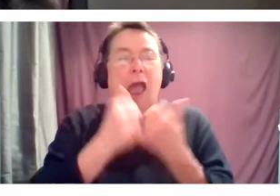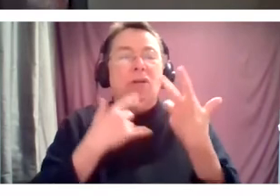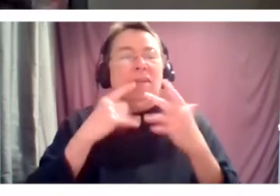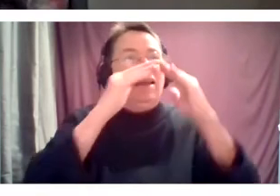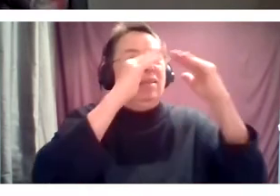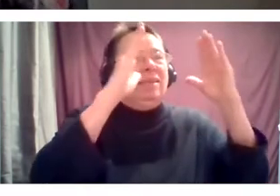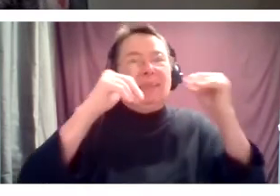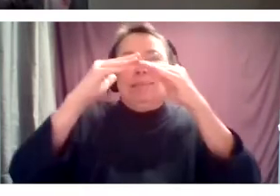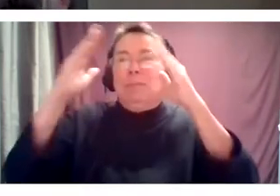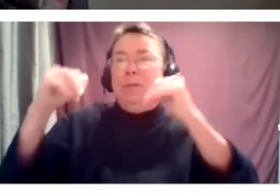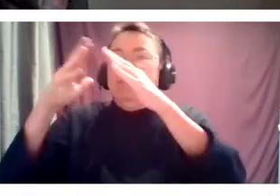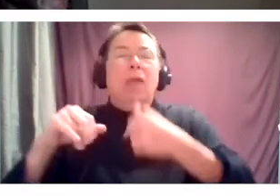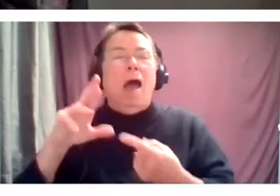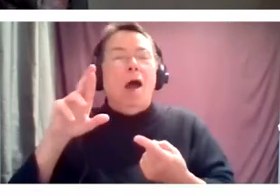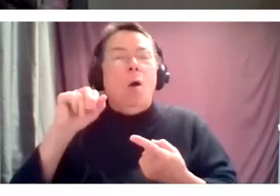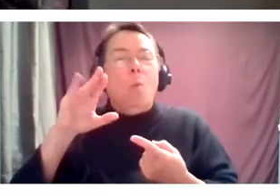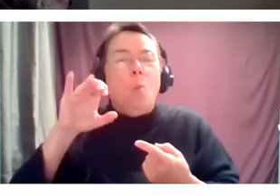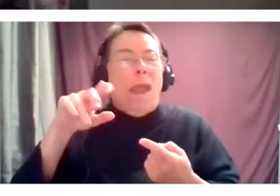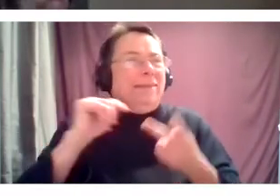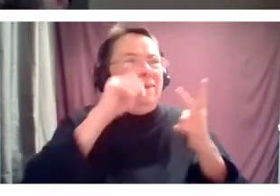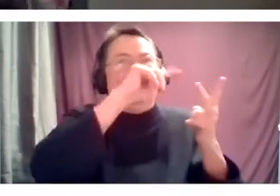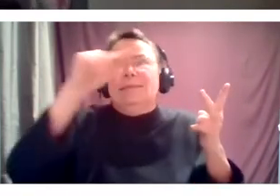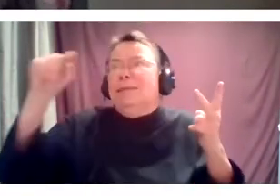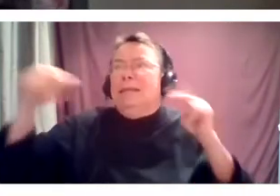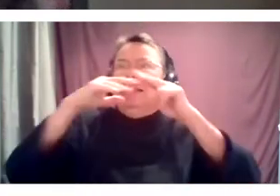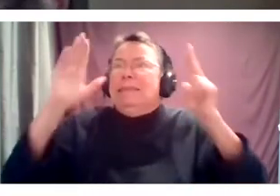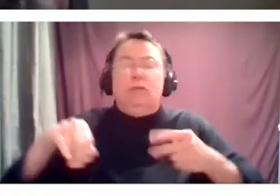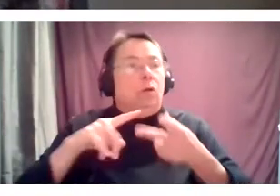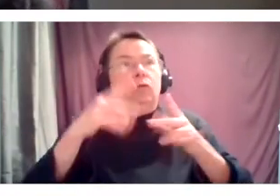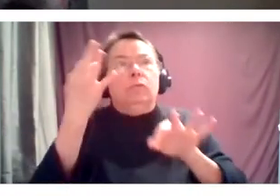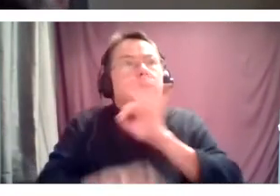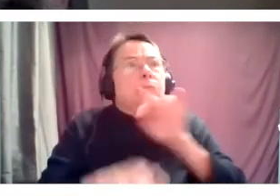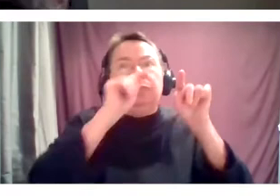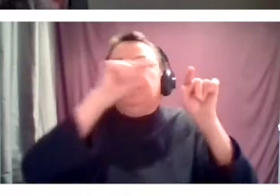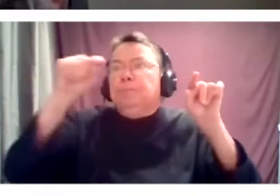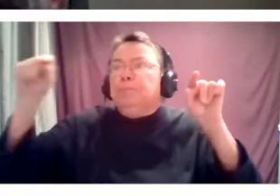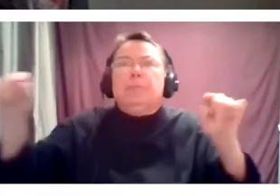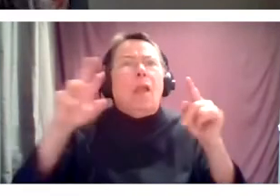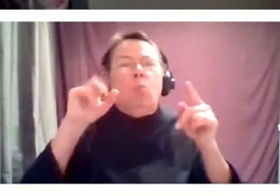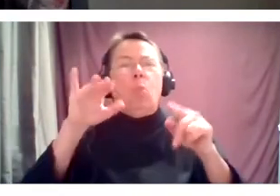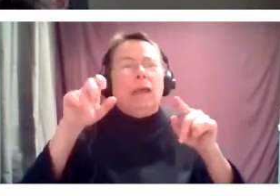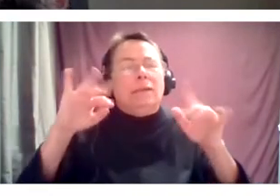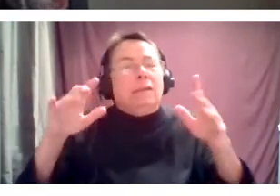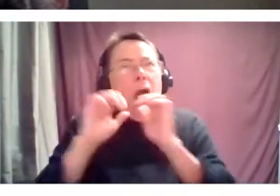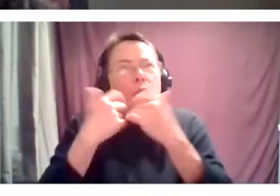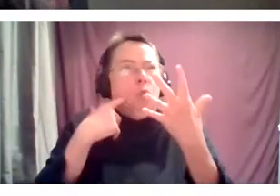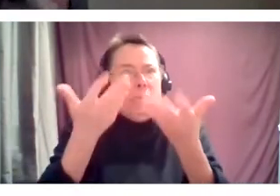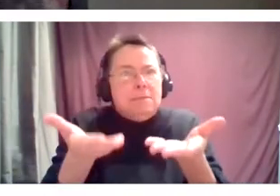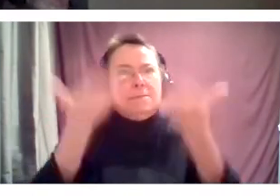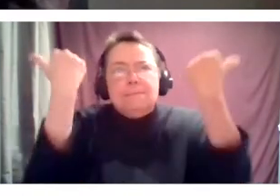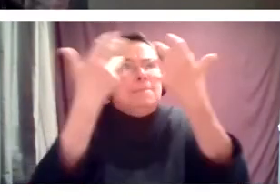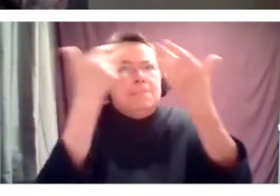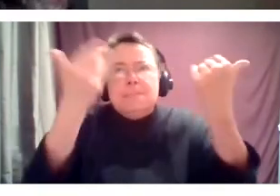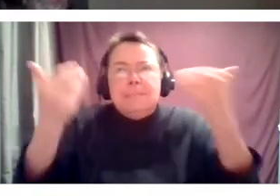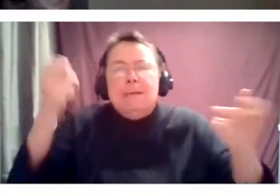that are racist, that are inequitable? And as we look to the future of our community, what are we working towards? First, I want to